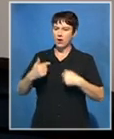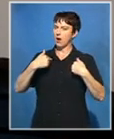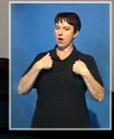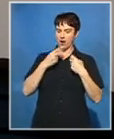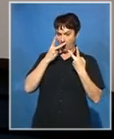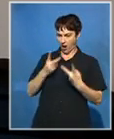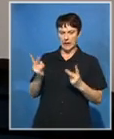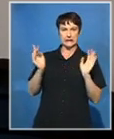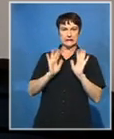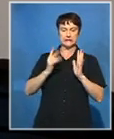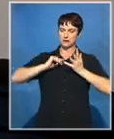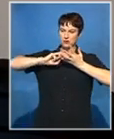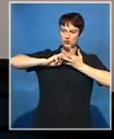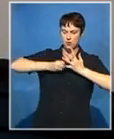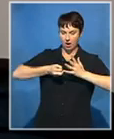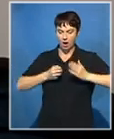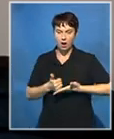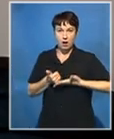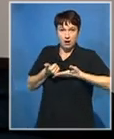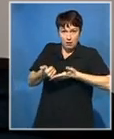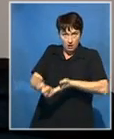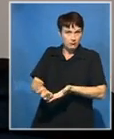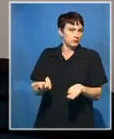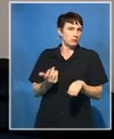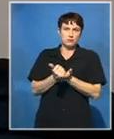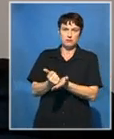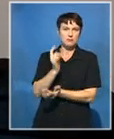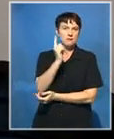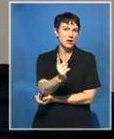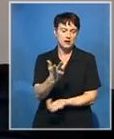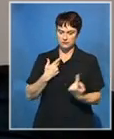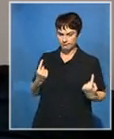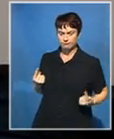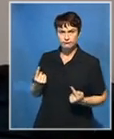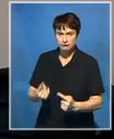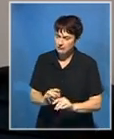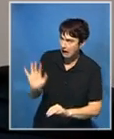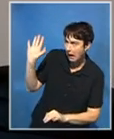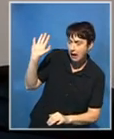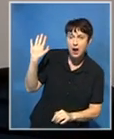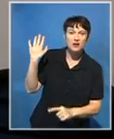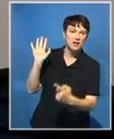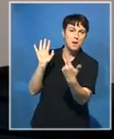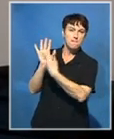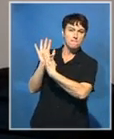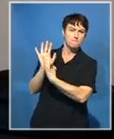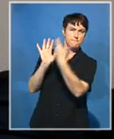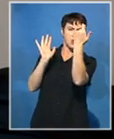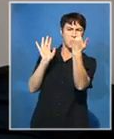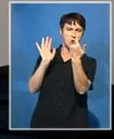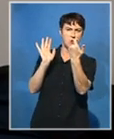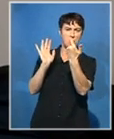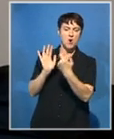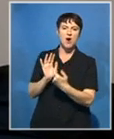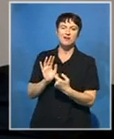stones, hitting him with the stones. So I had to come closer to rescue him while I was raising my hand to stop the crowd.